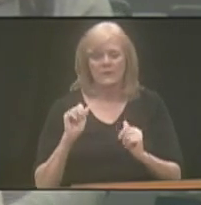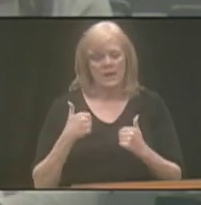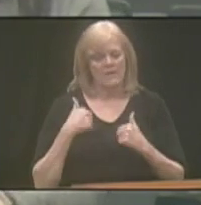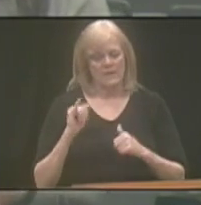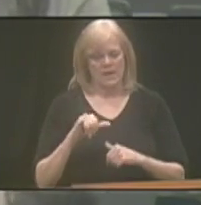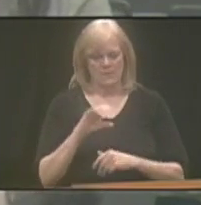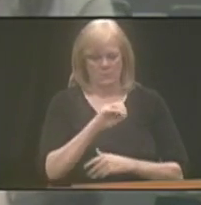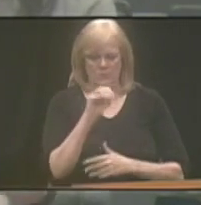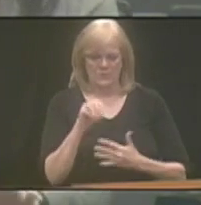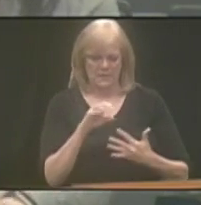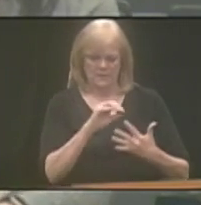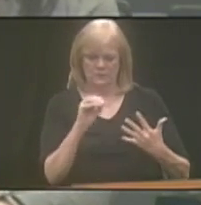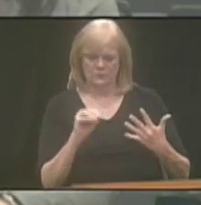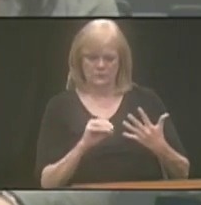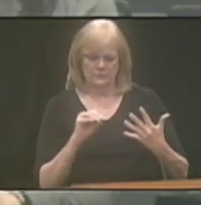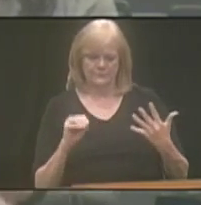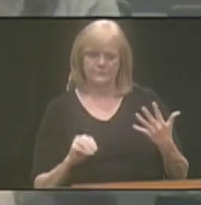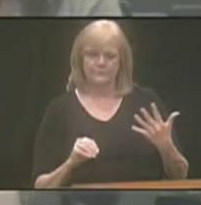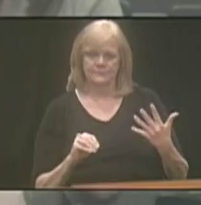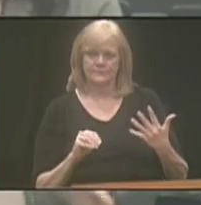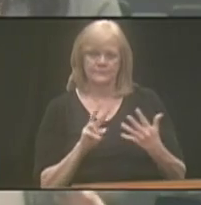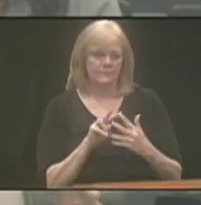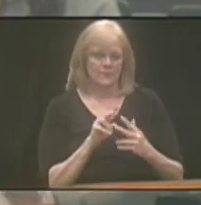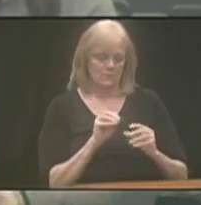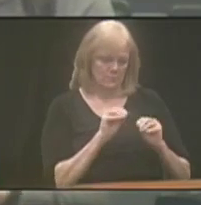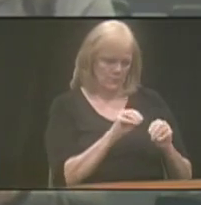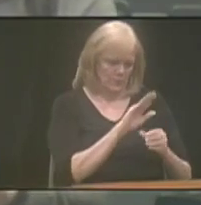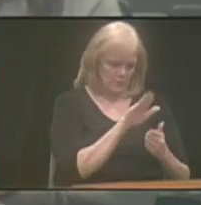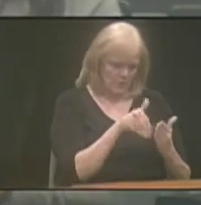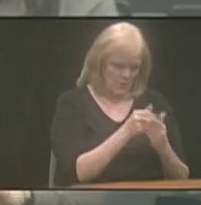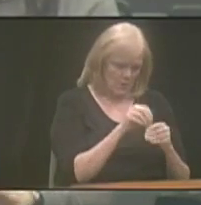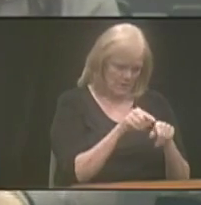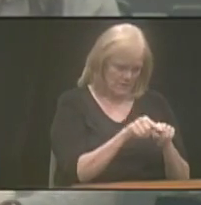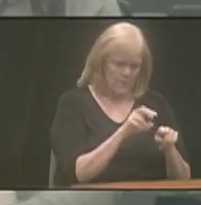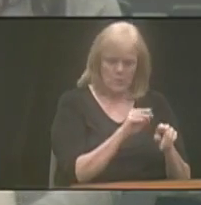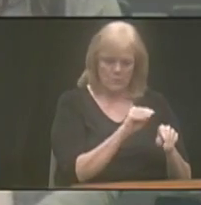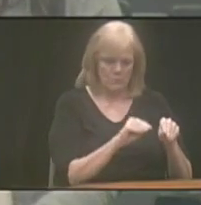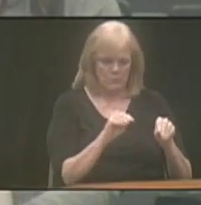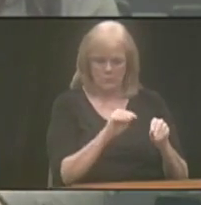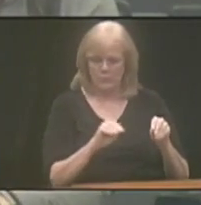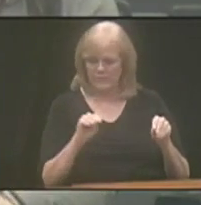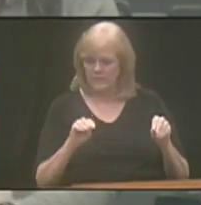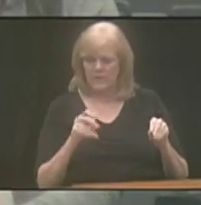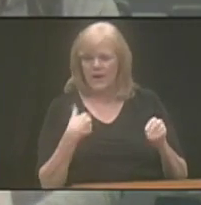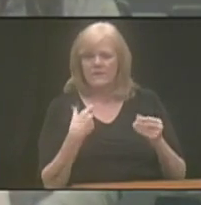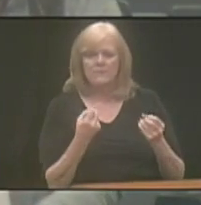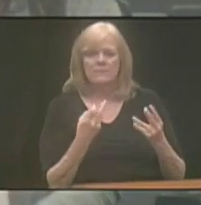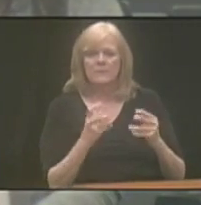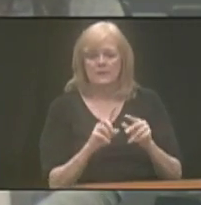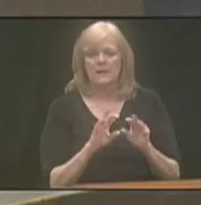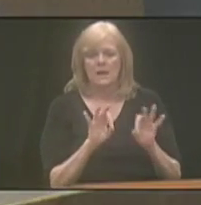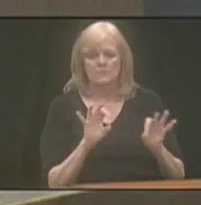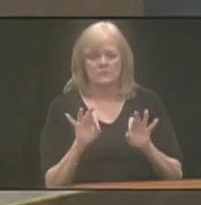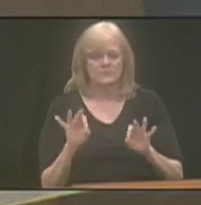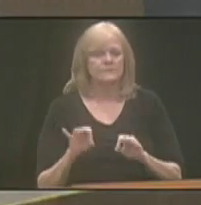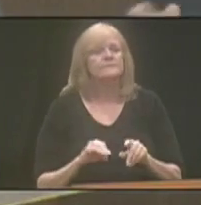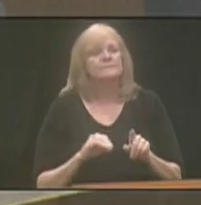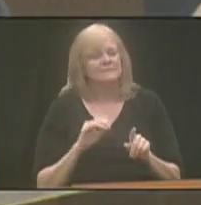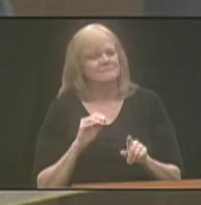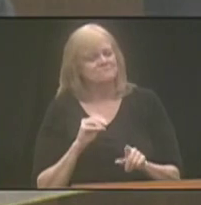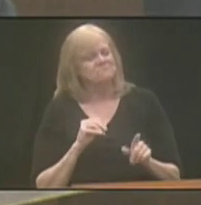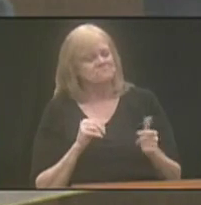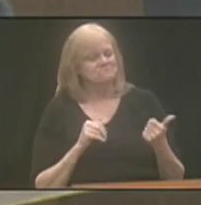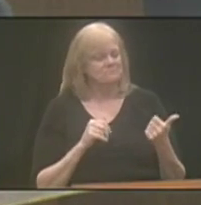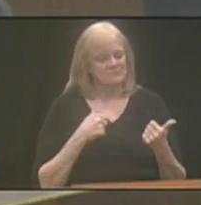have that percentage either putting it all in there or moving it around or having multiple options. Yeah, it just